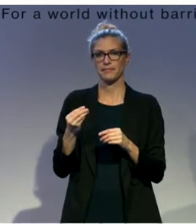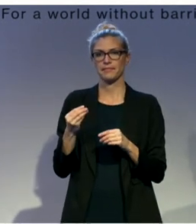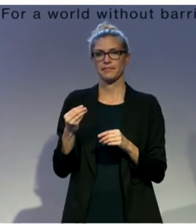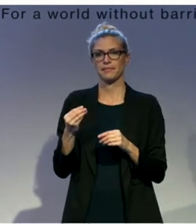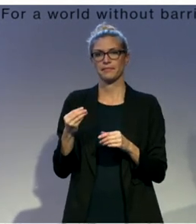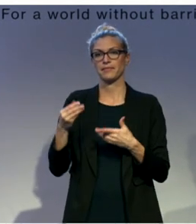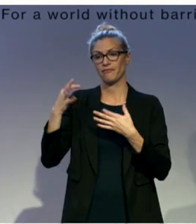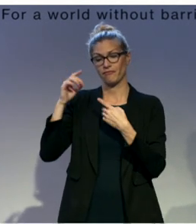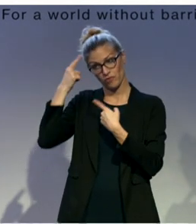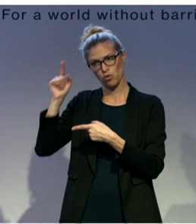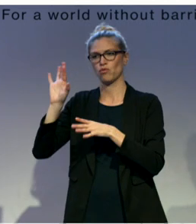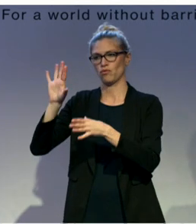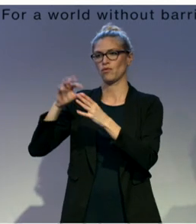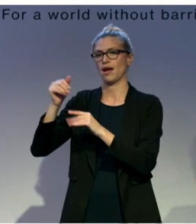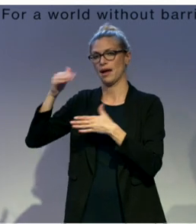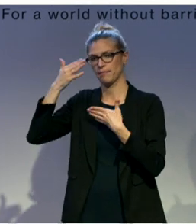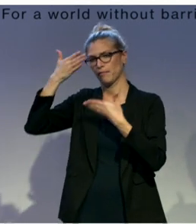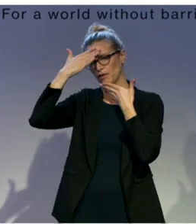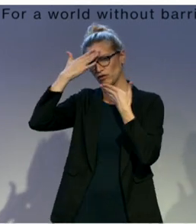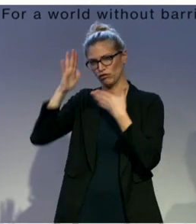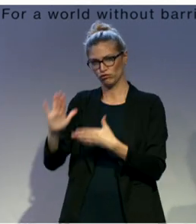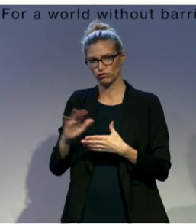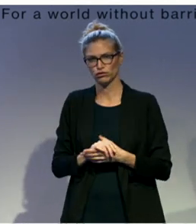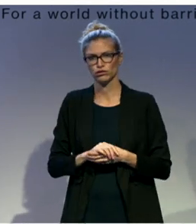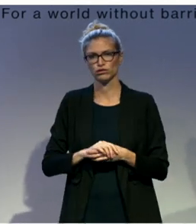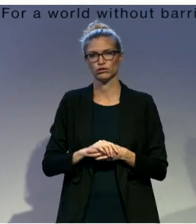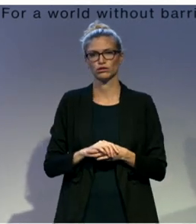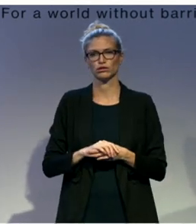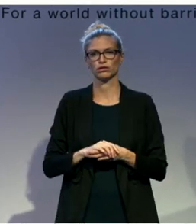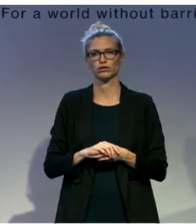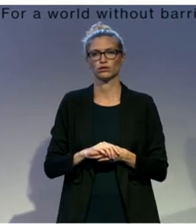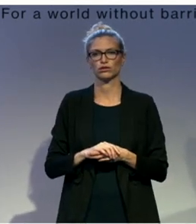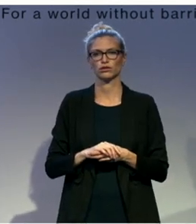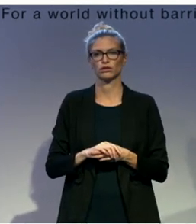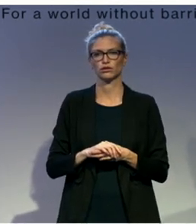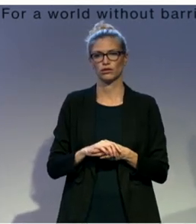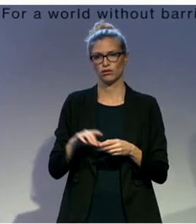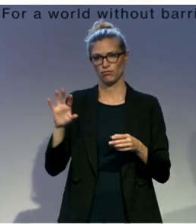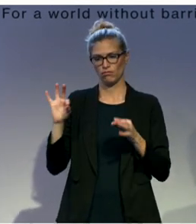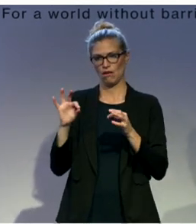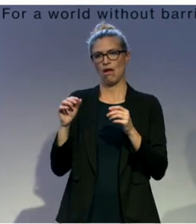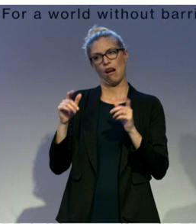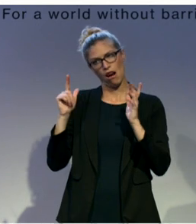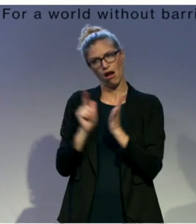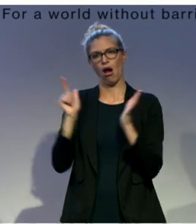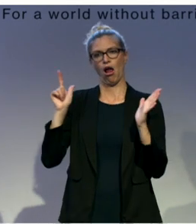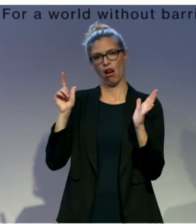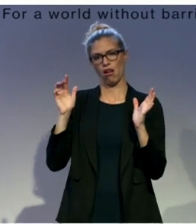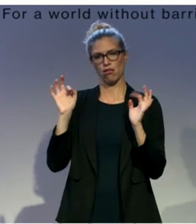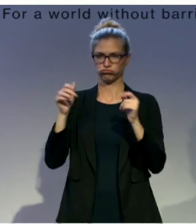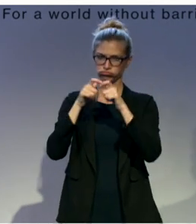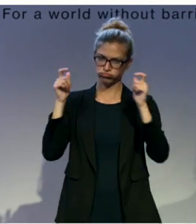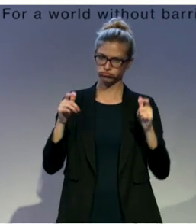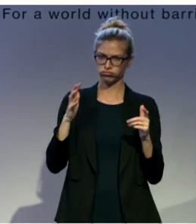this is one of the many chapters that we have, and this one is about the legal framework. It shows a woman and a man